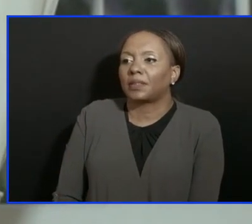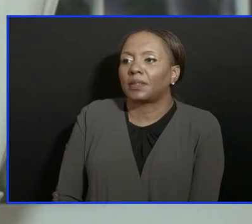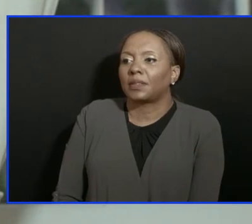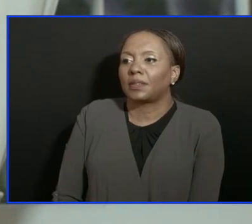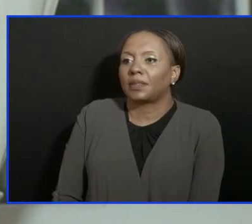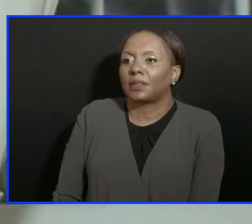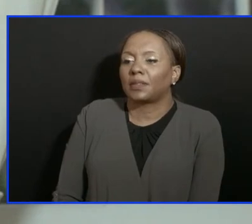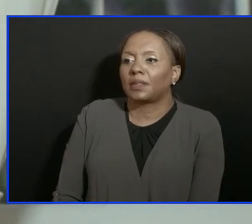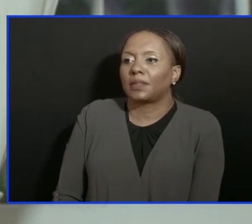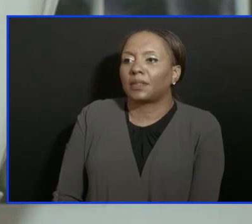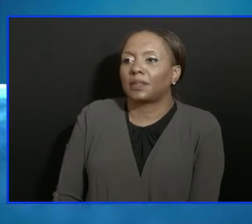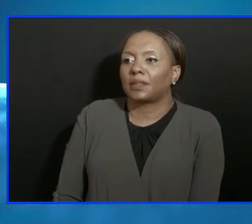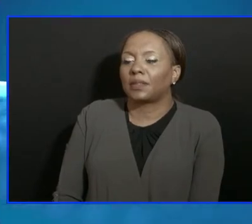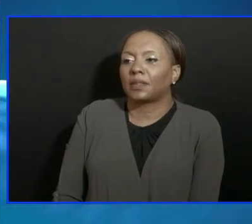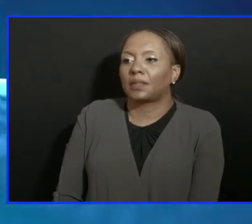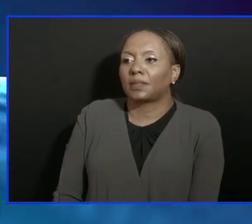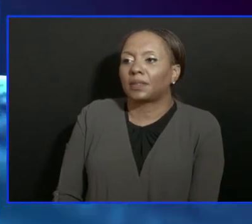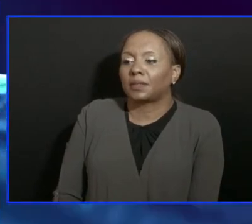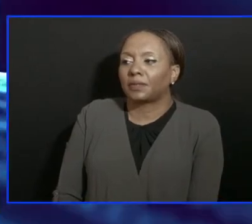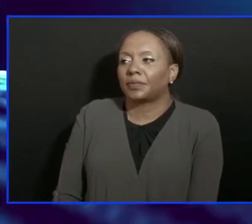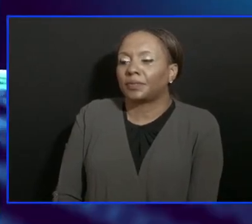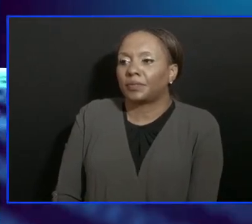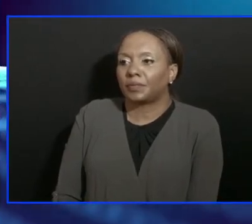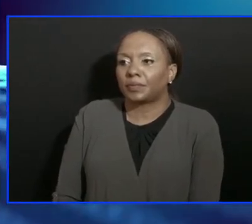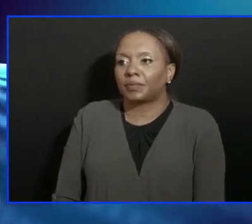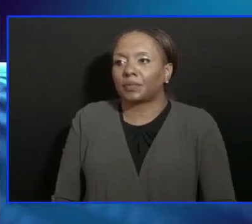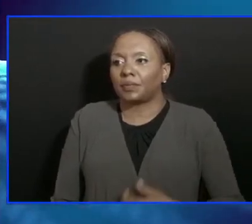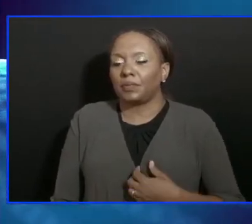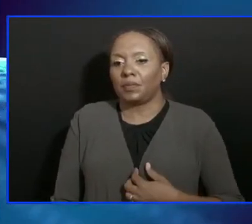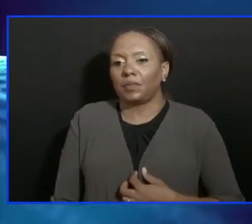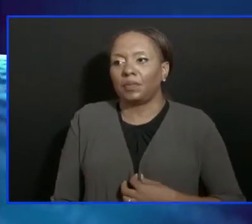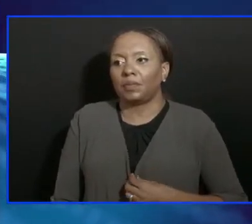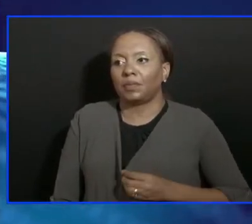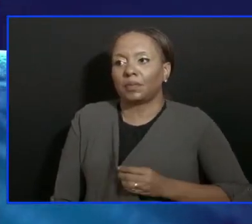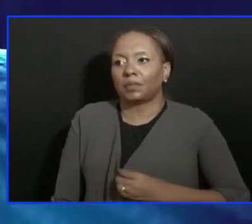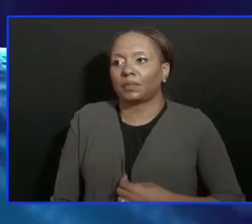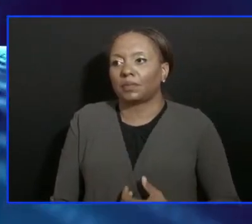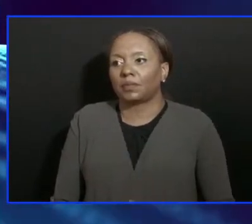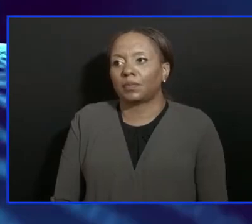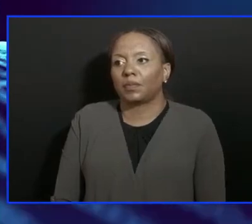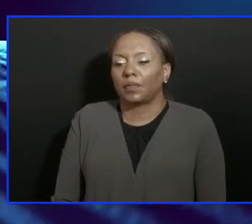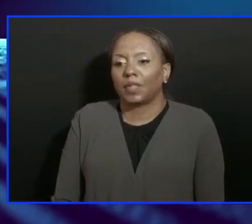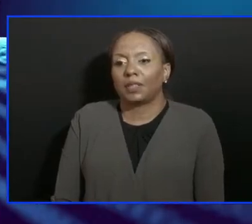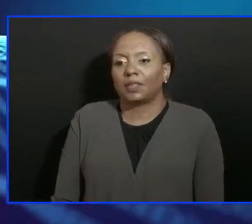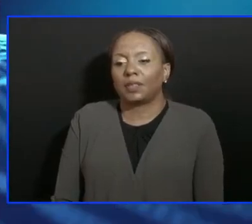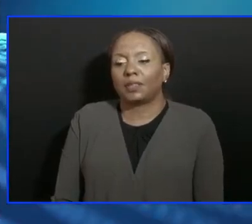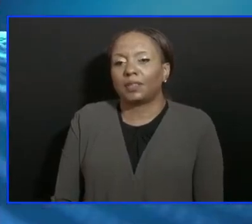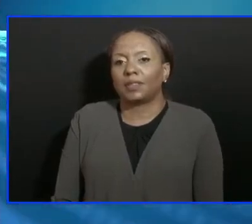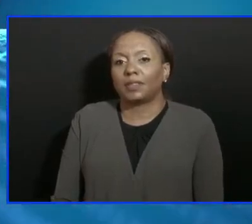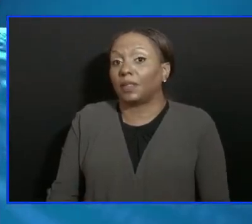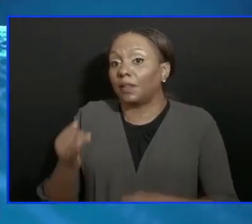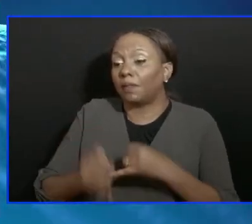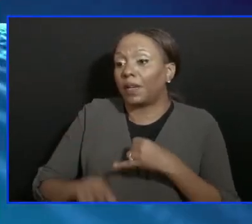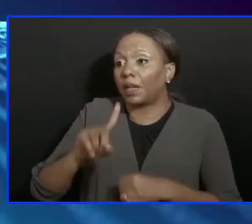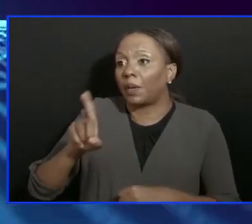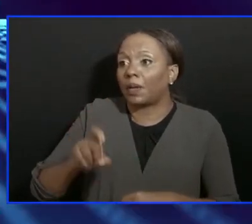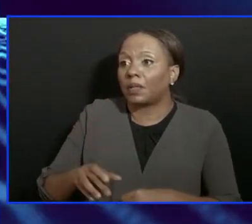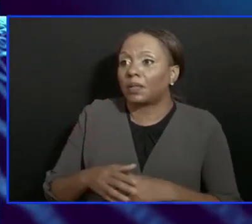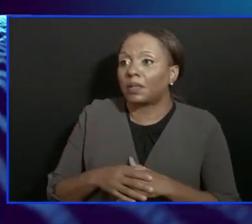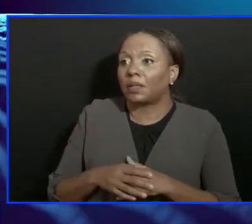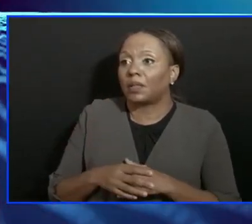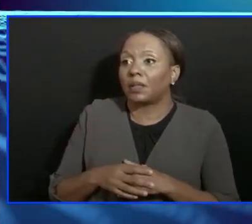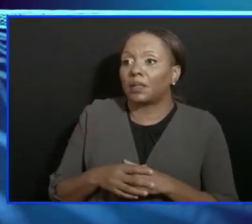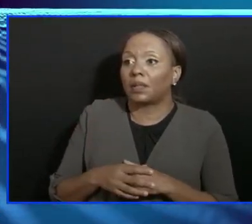Yes, final question from me for Mark. Sorry, was somebody else speaking? Yes, I was.